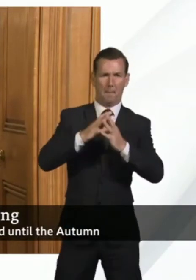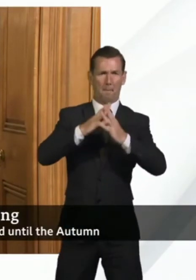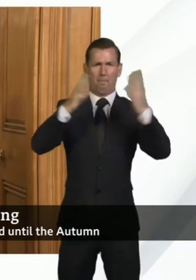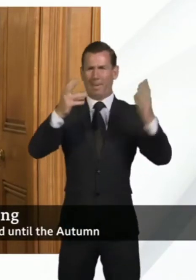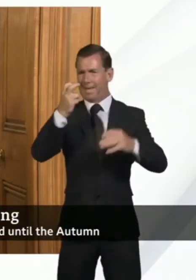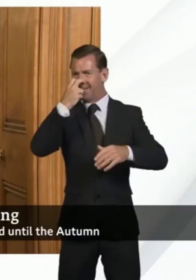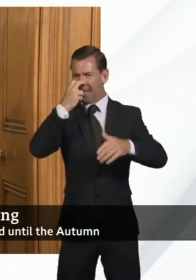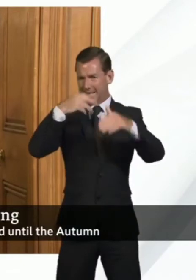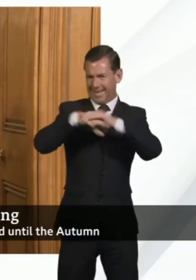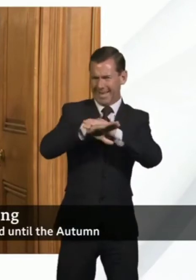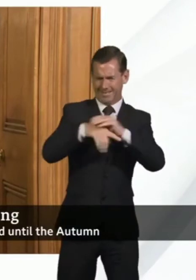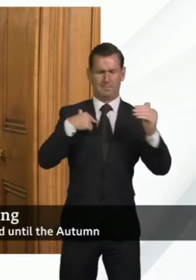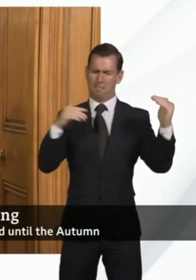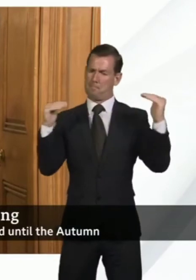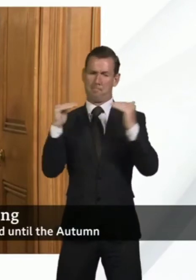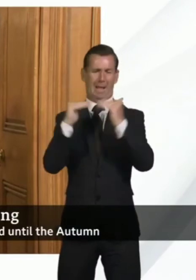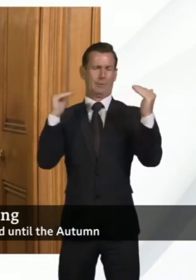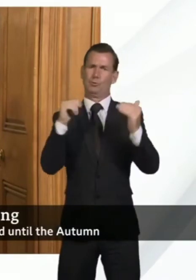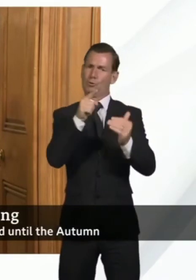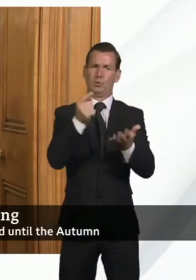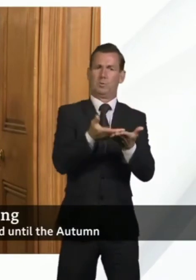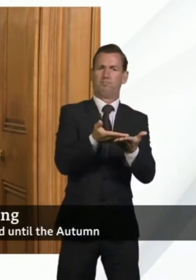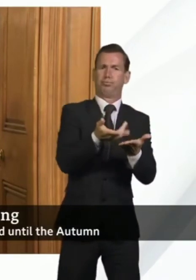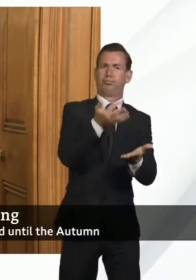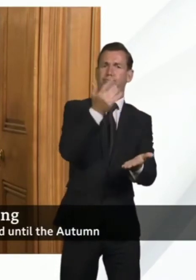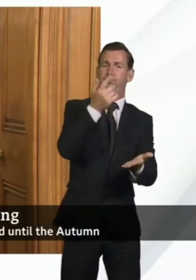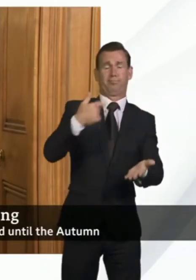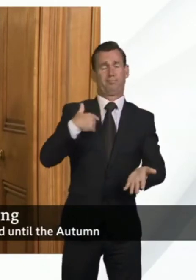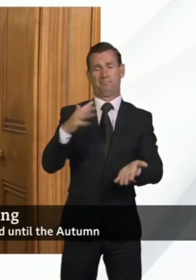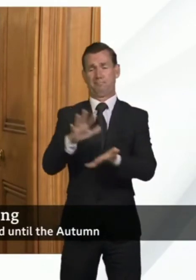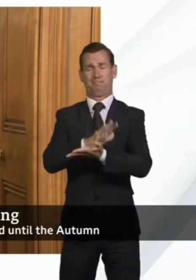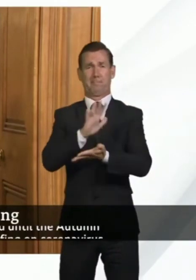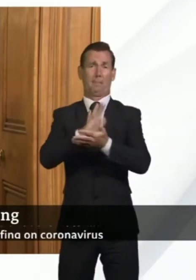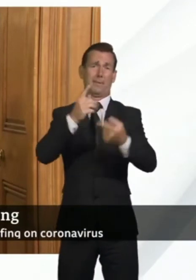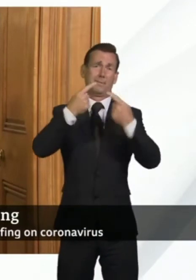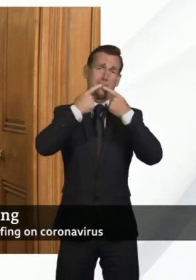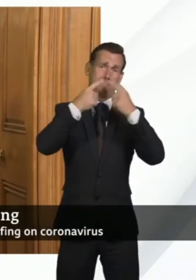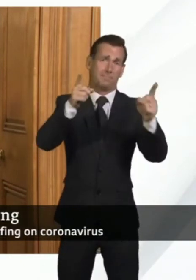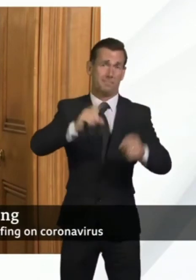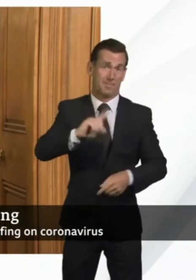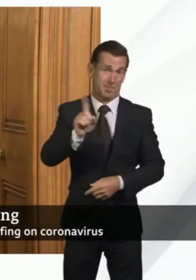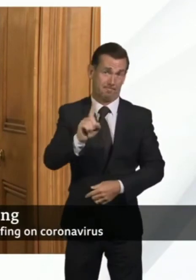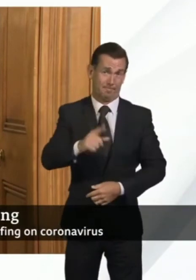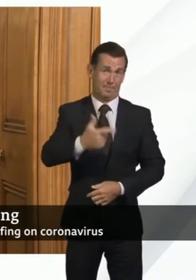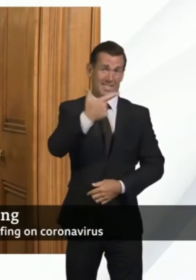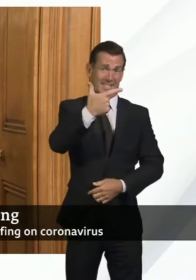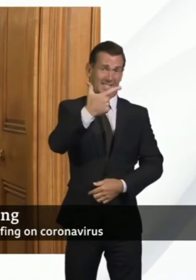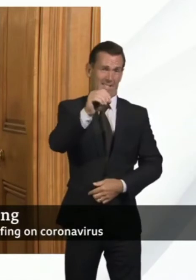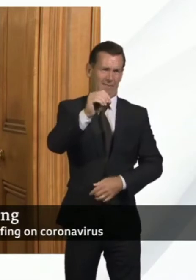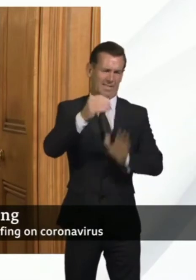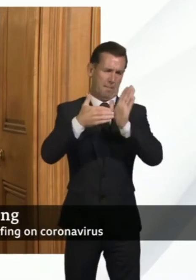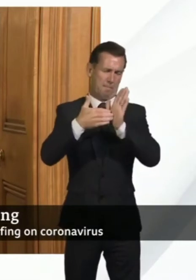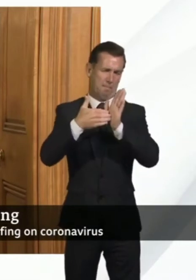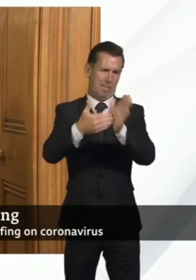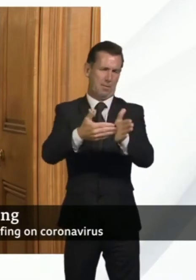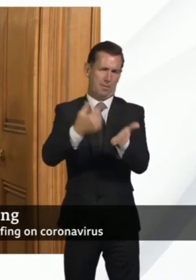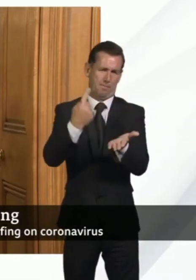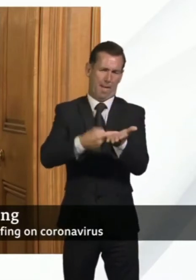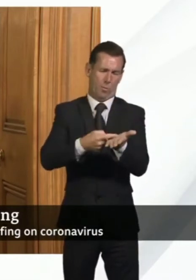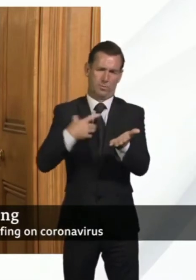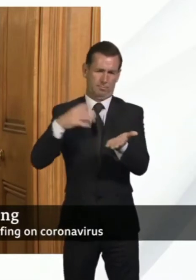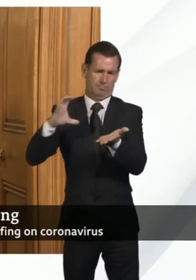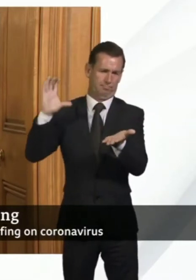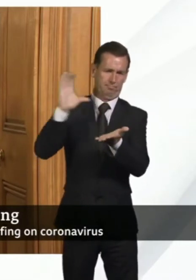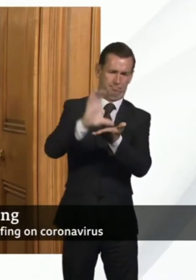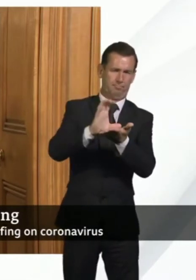And after a fantastic public response, I'm delighted to announce today that over £70 million is now being distributed